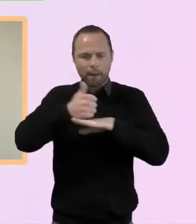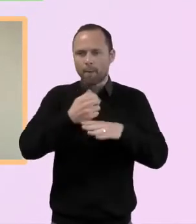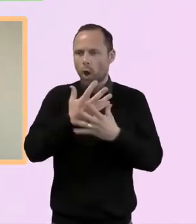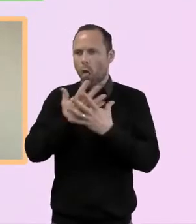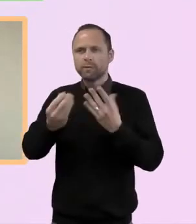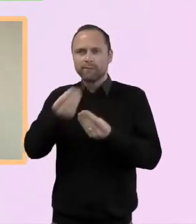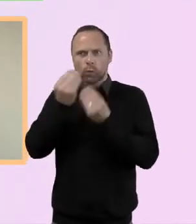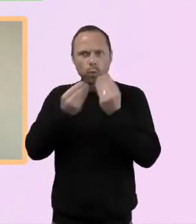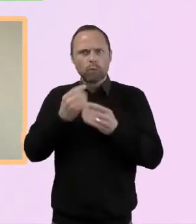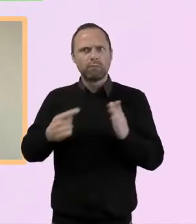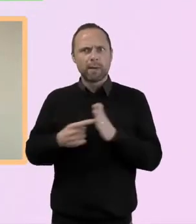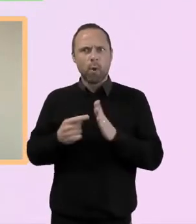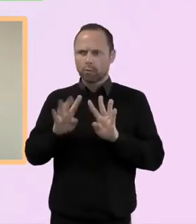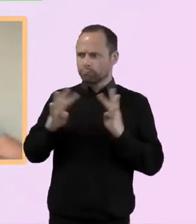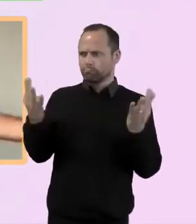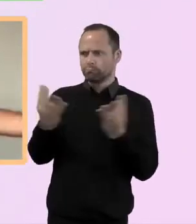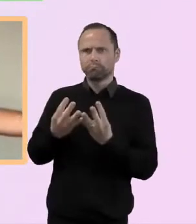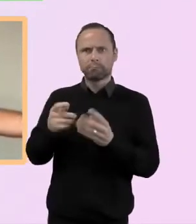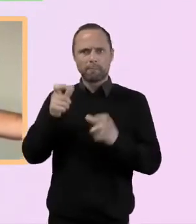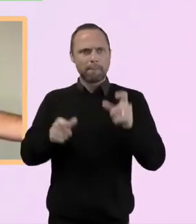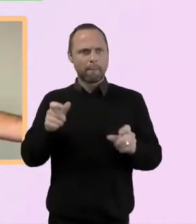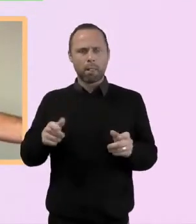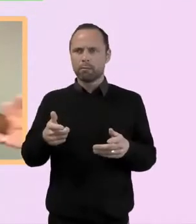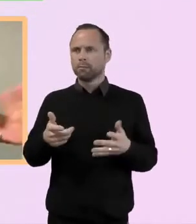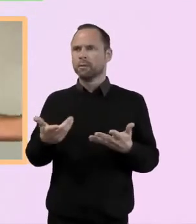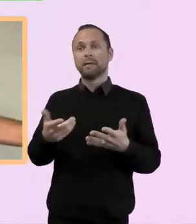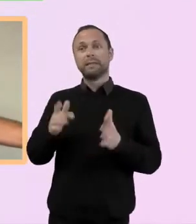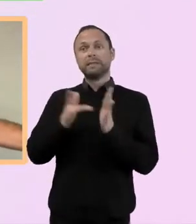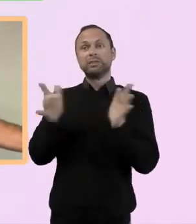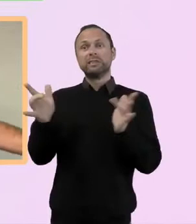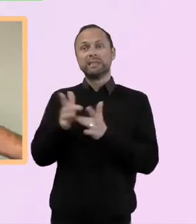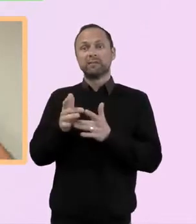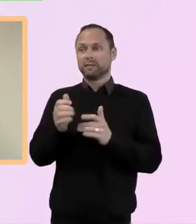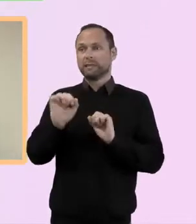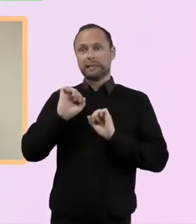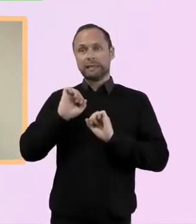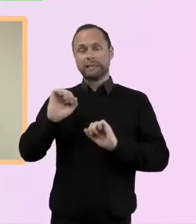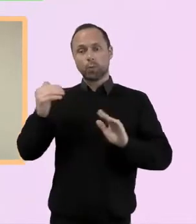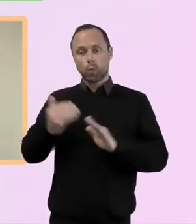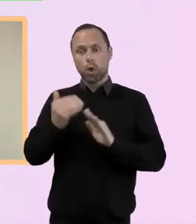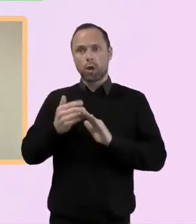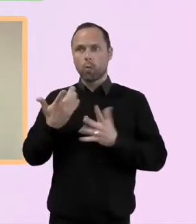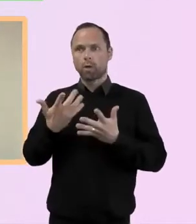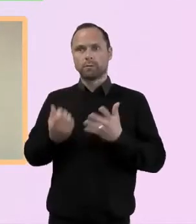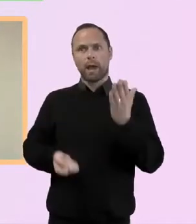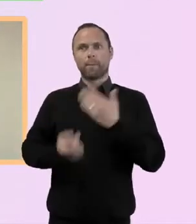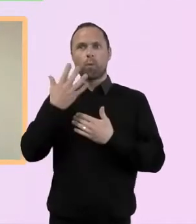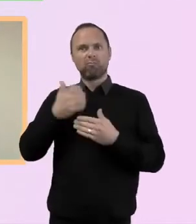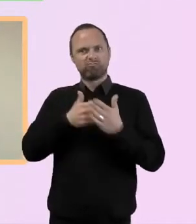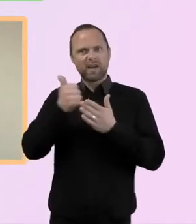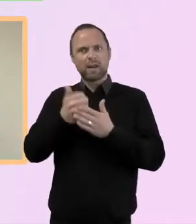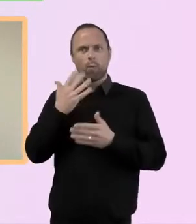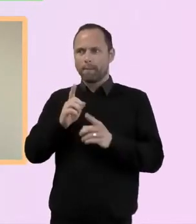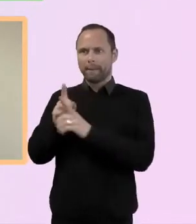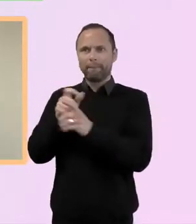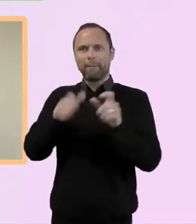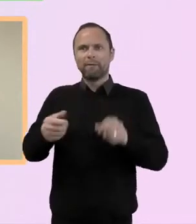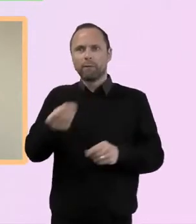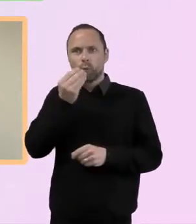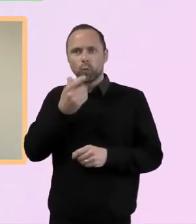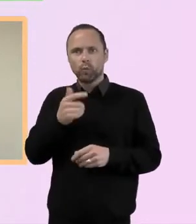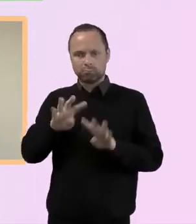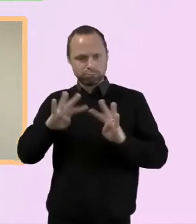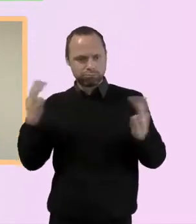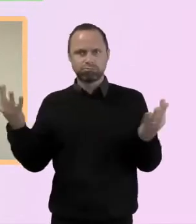Food is, food is important. Jesus did ministry over the table. So we're good with food. So we've got a, we've got a huge garden,